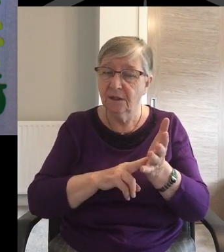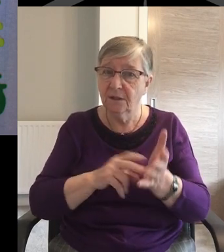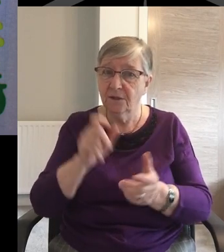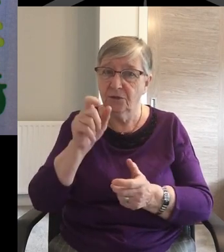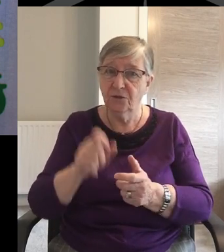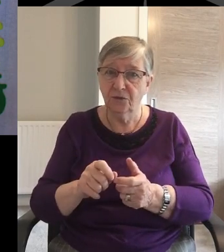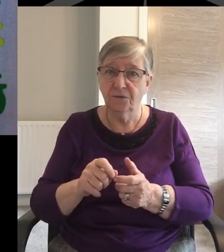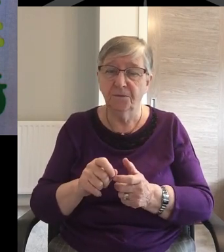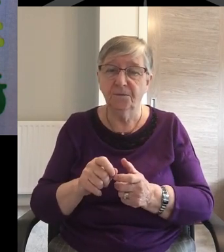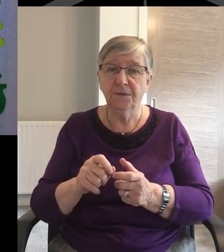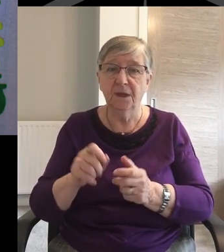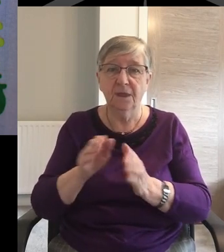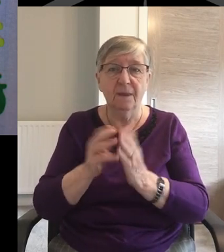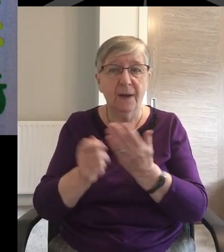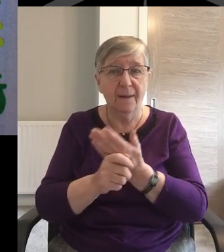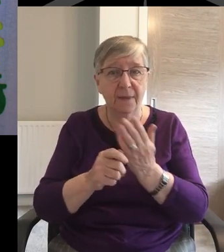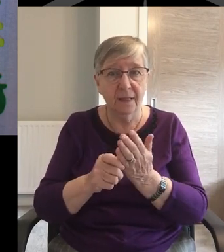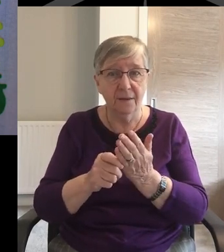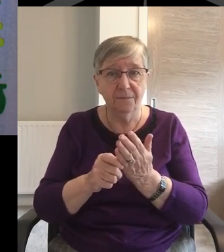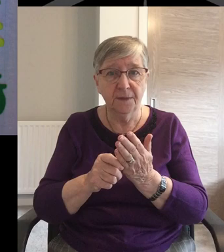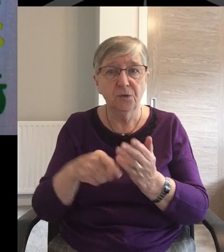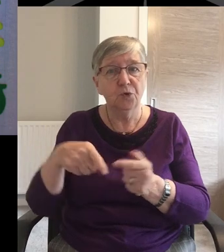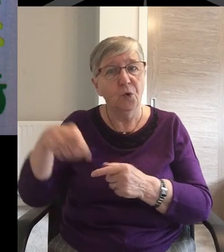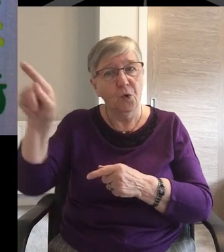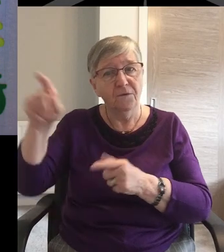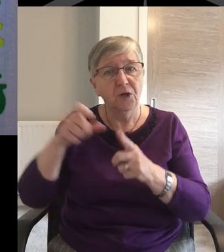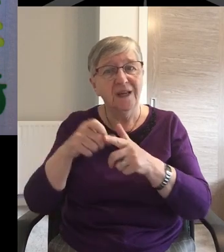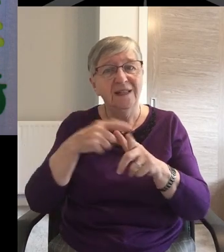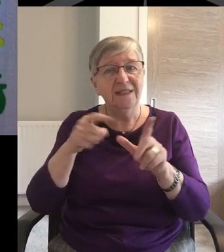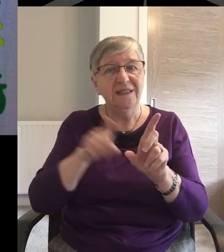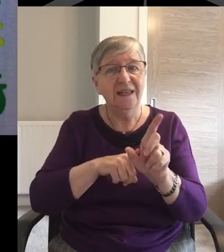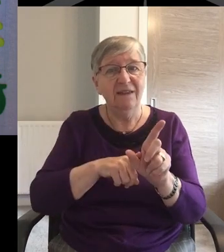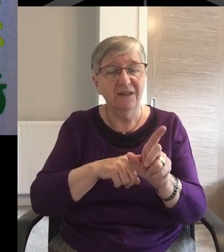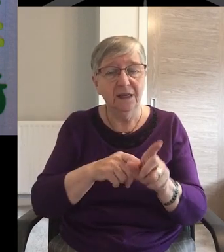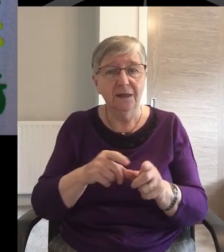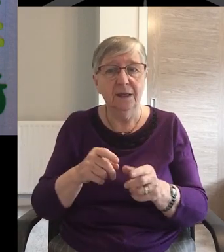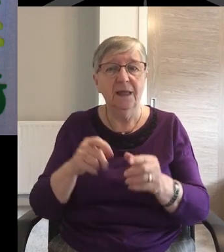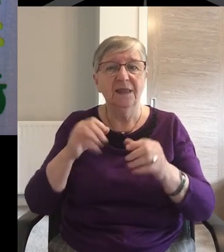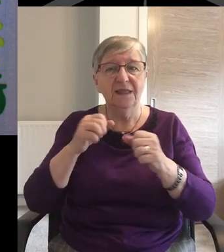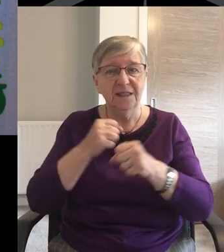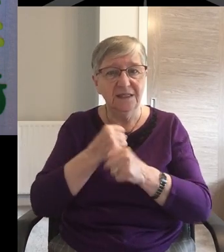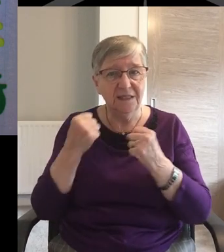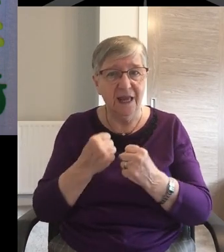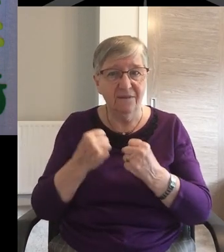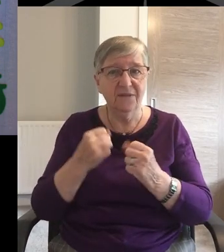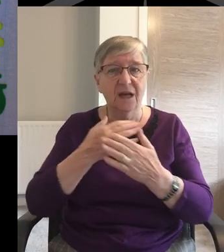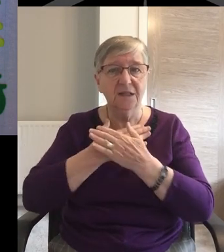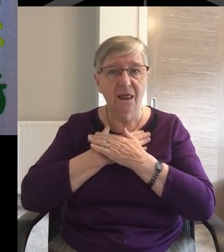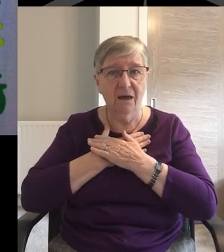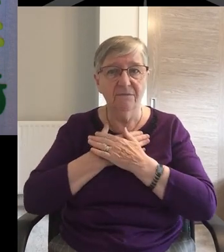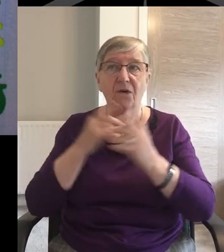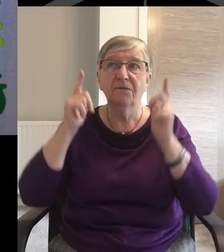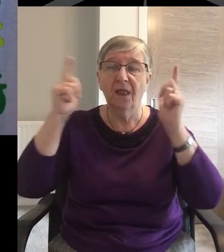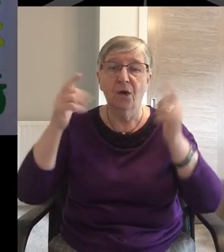So, over to Davy Jones. The steadfast love of the Lord never ceases.